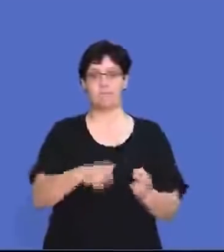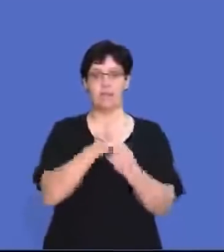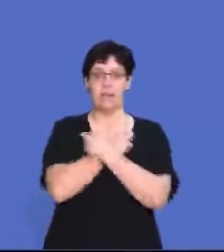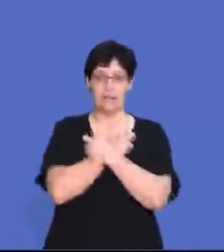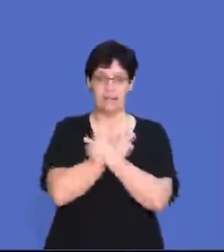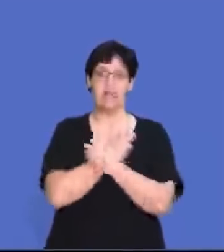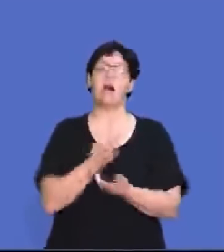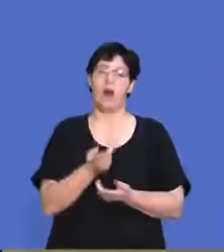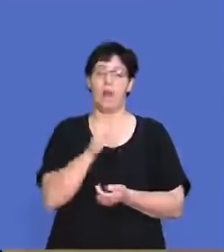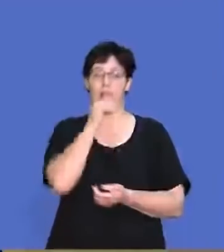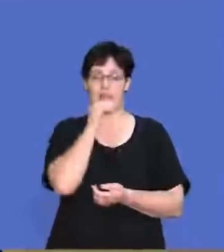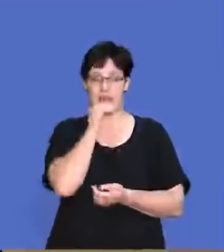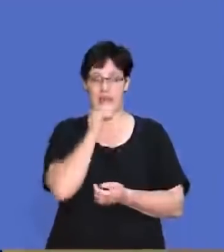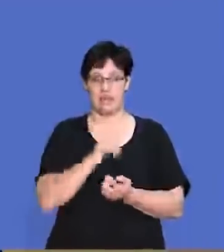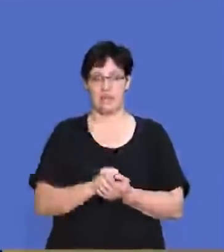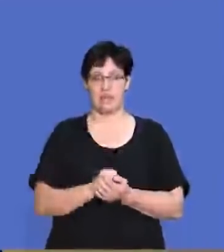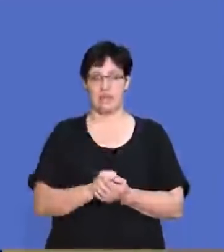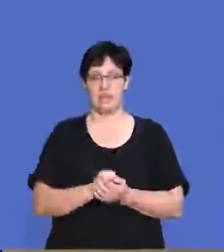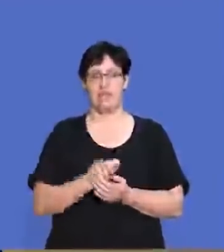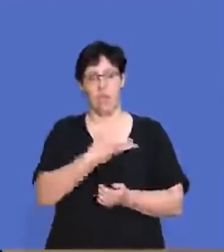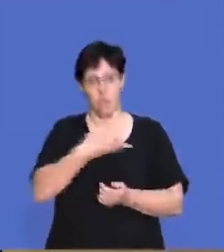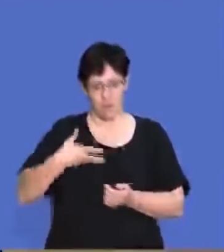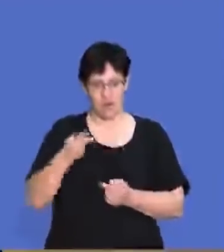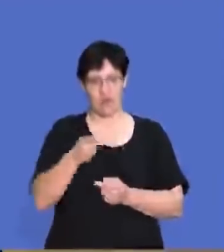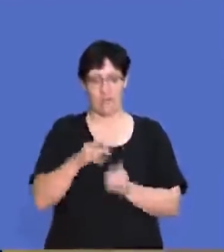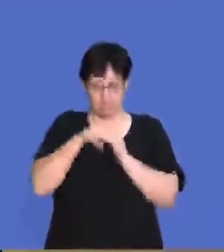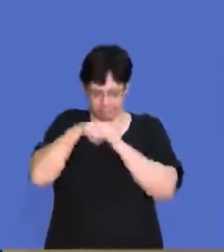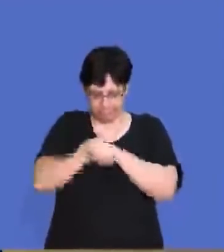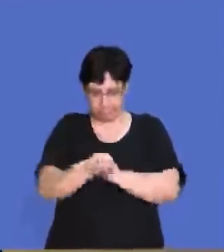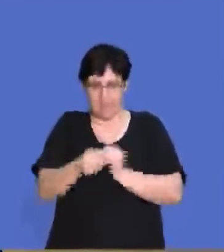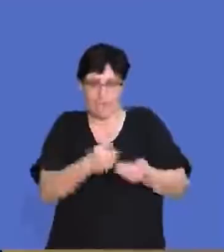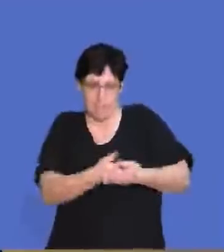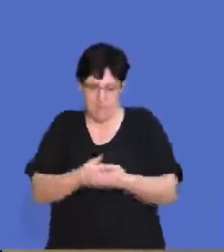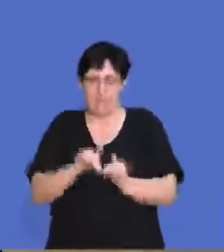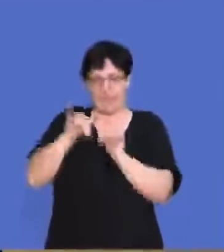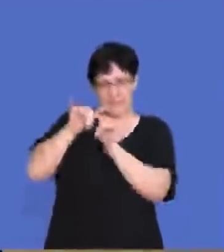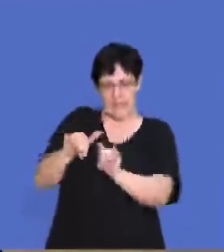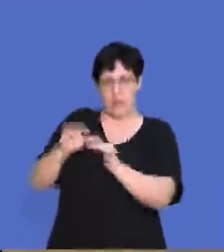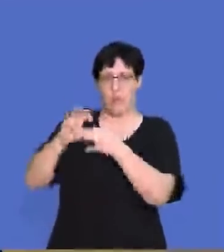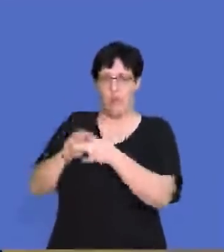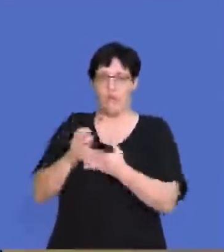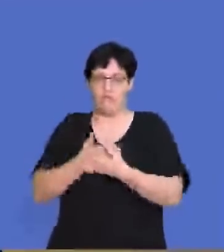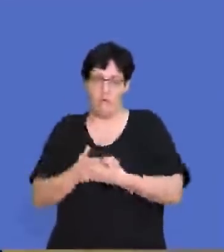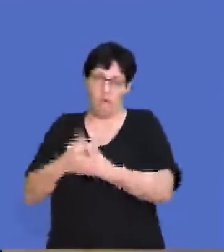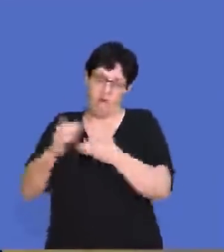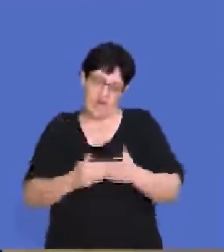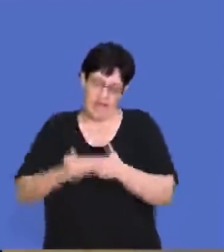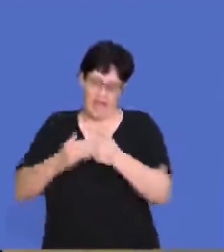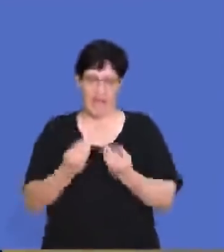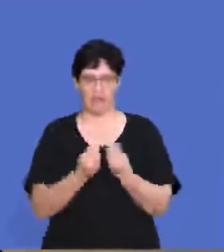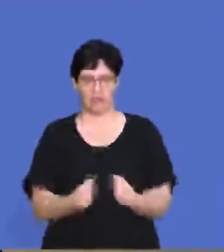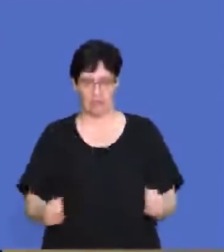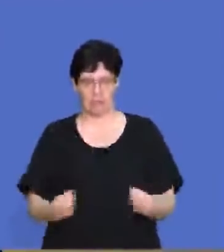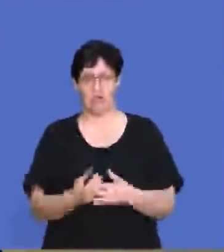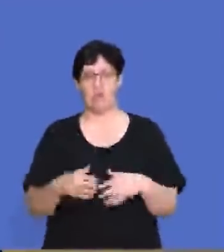So maternity leave is entitled to women when they give birth to a child.